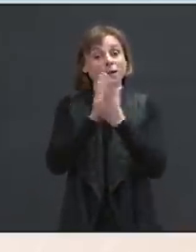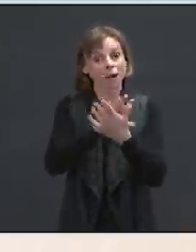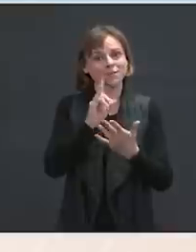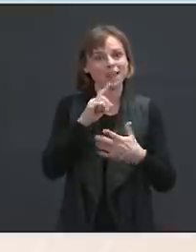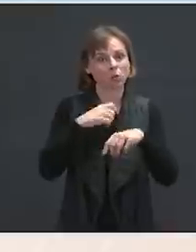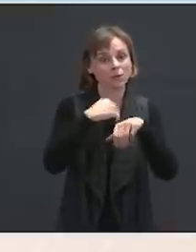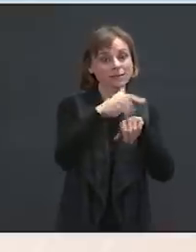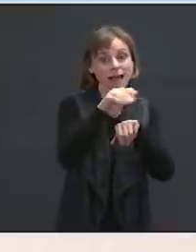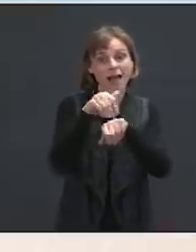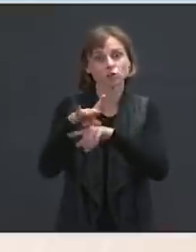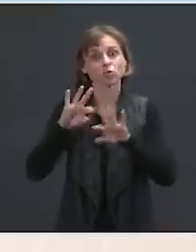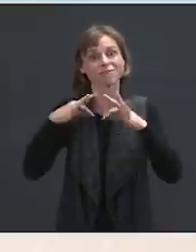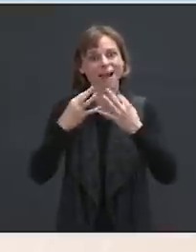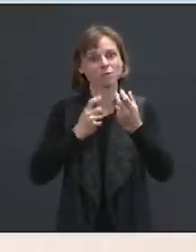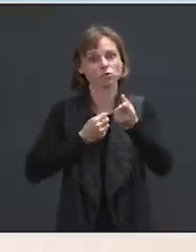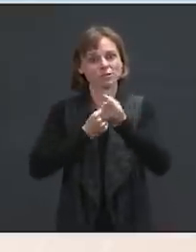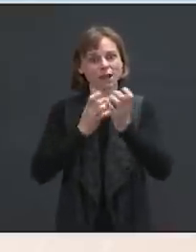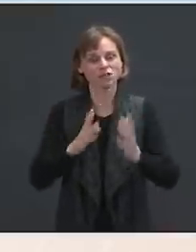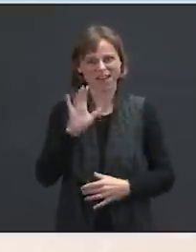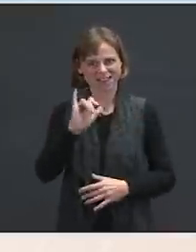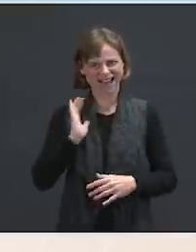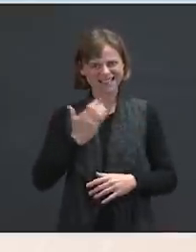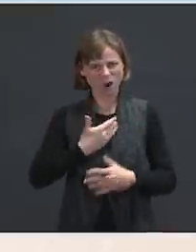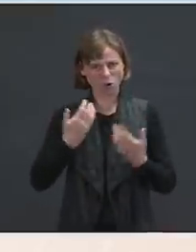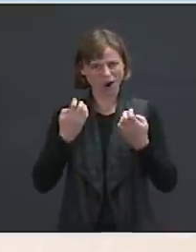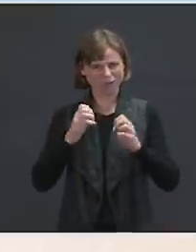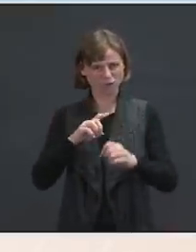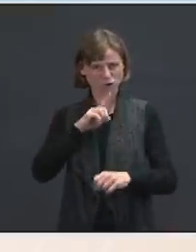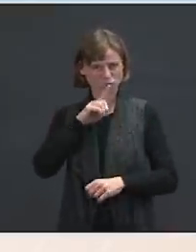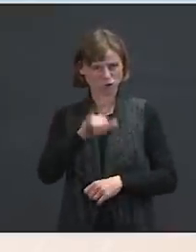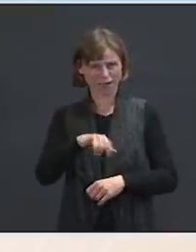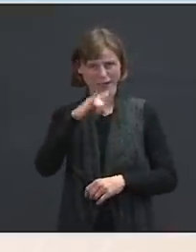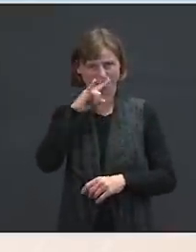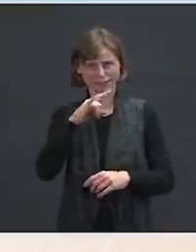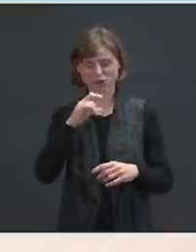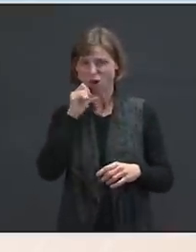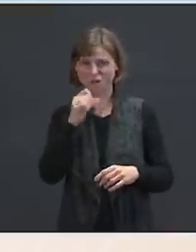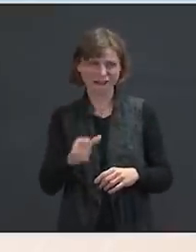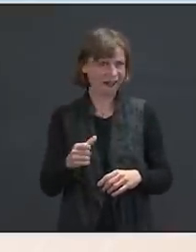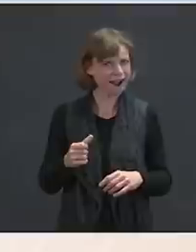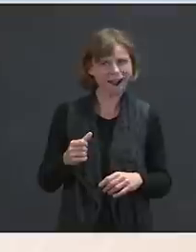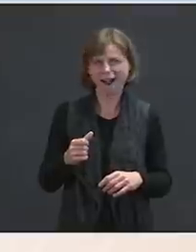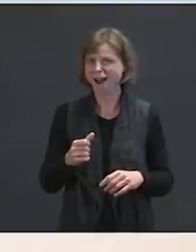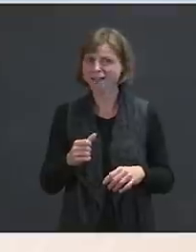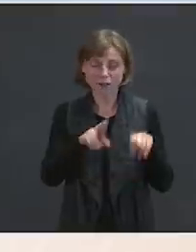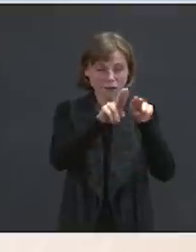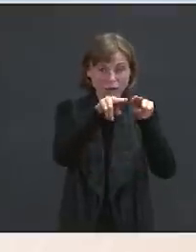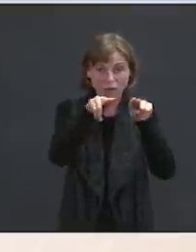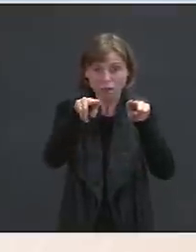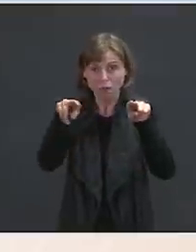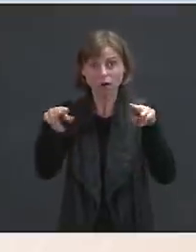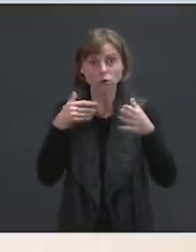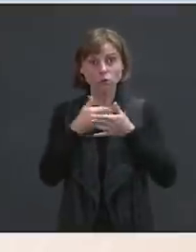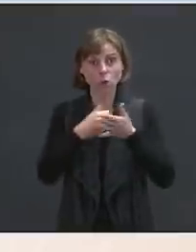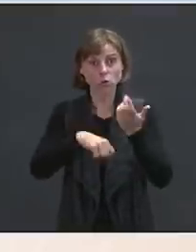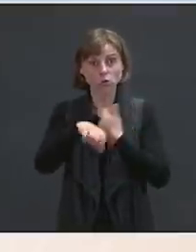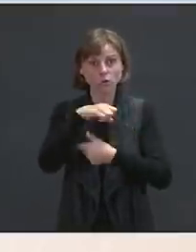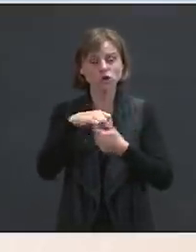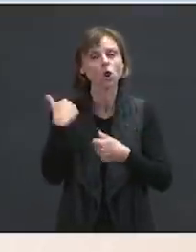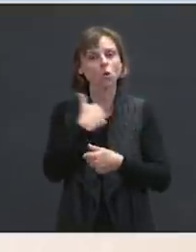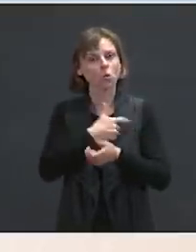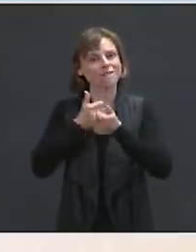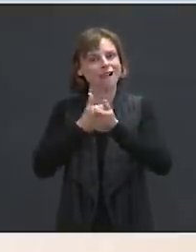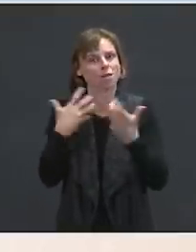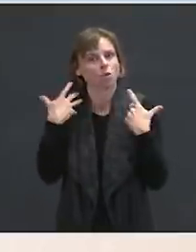or sponsors. So this is our effort to ensure that kids are treated — are not in close proximity and that we are abiding by the health and